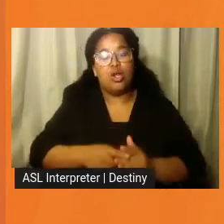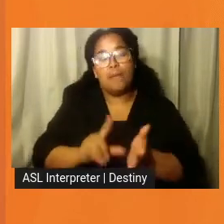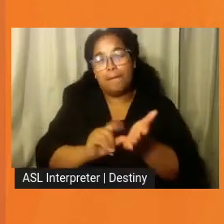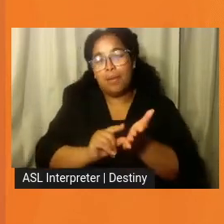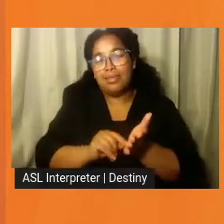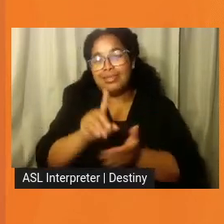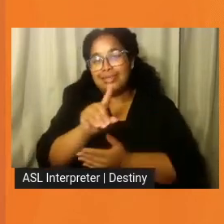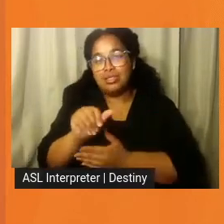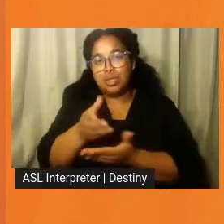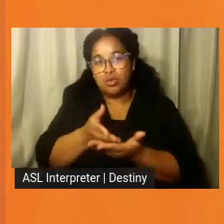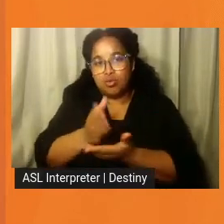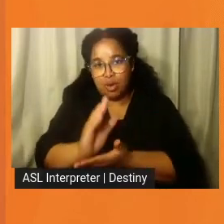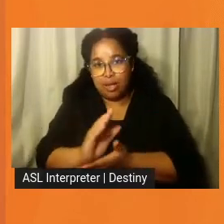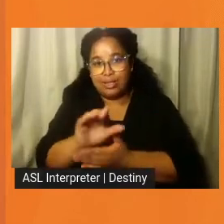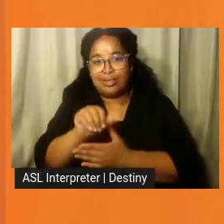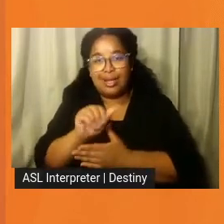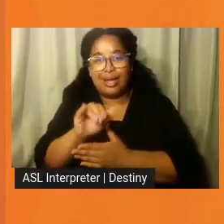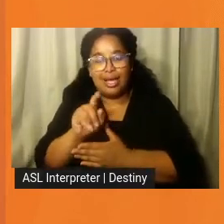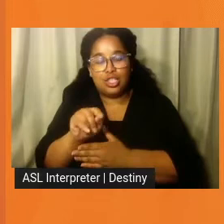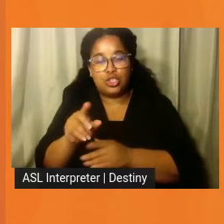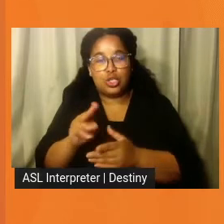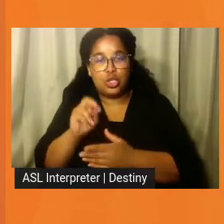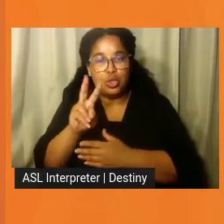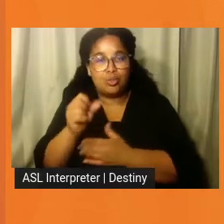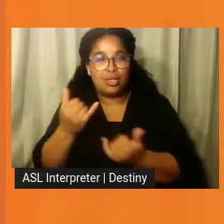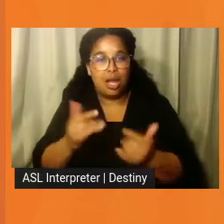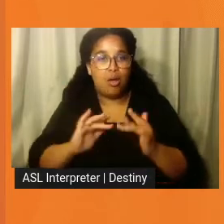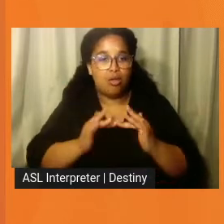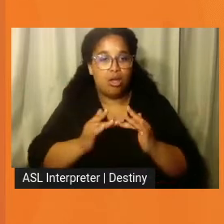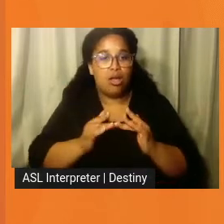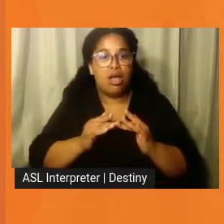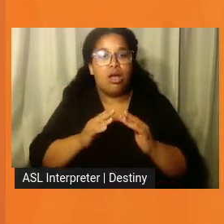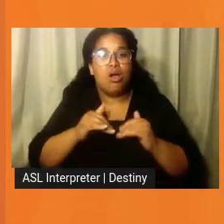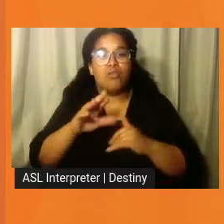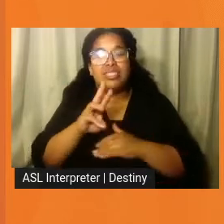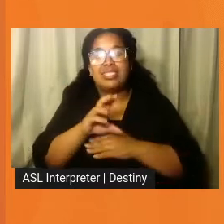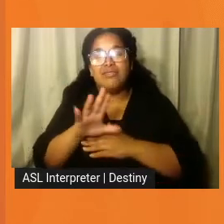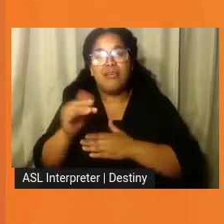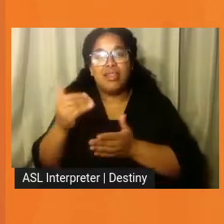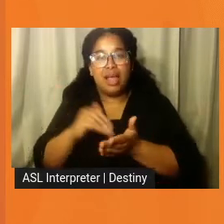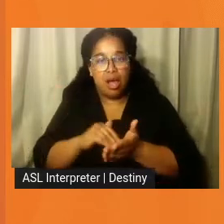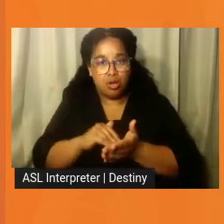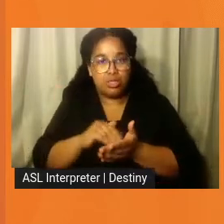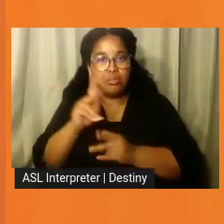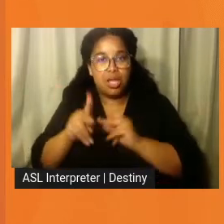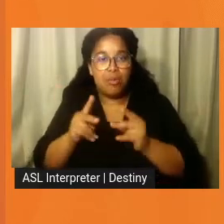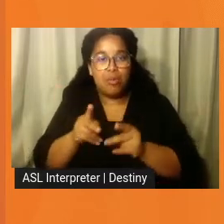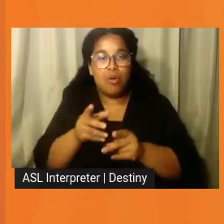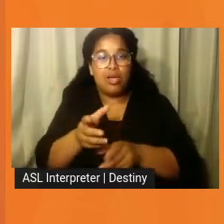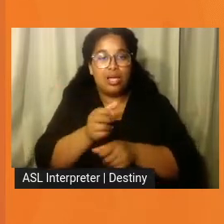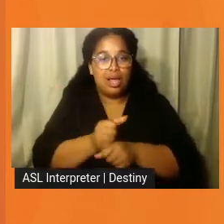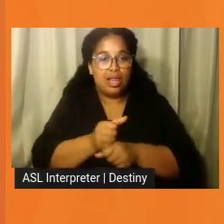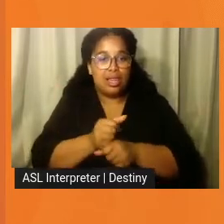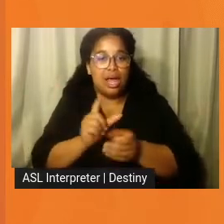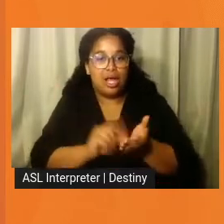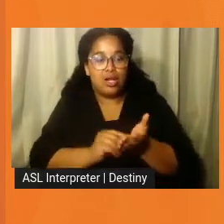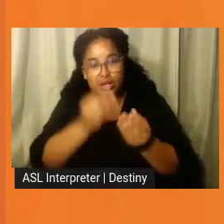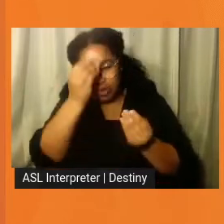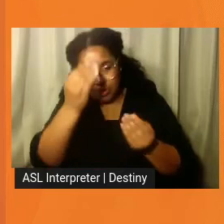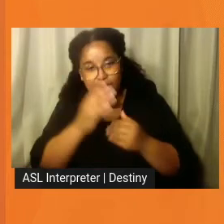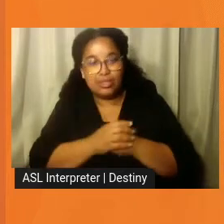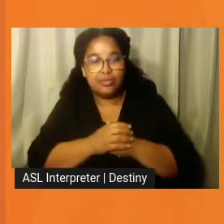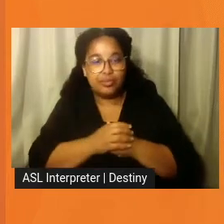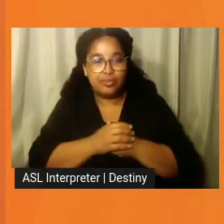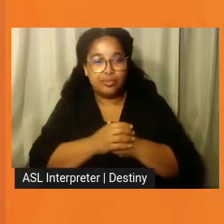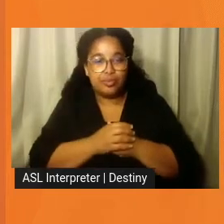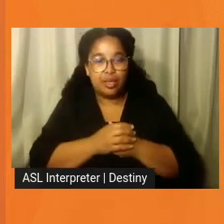which is now distributed electronically to over 65,000 people. I don't know anyone, honestly, I do not know anyone